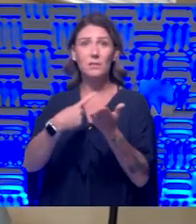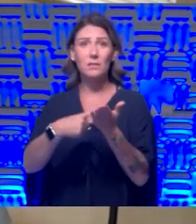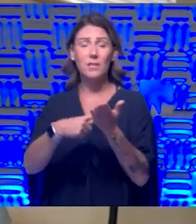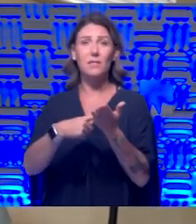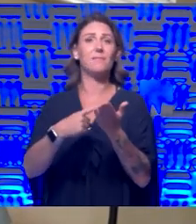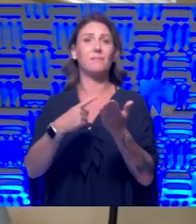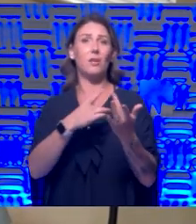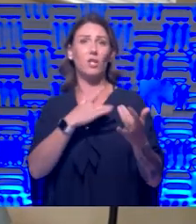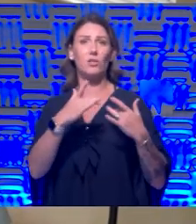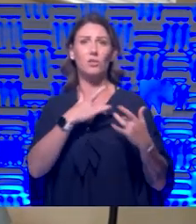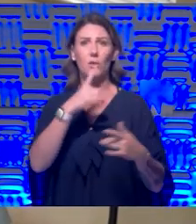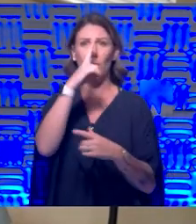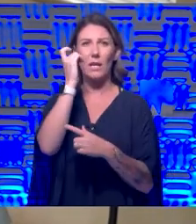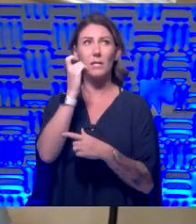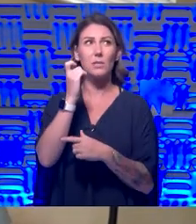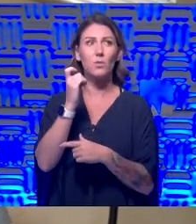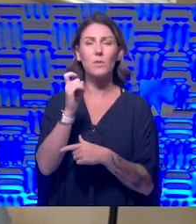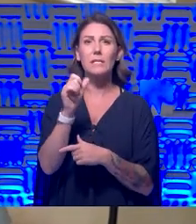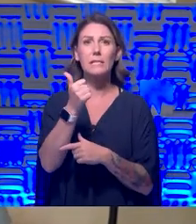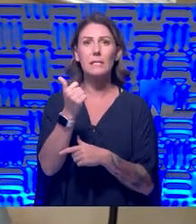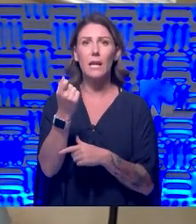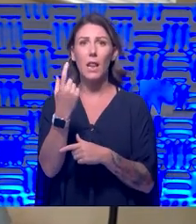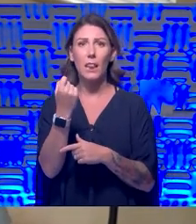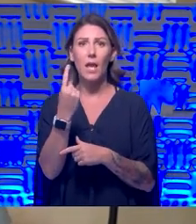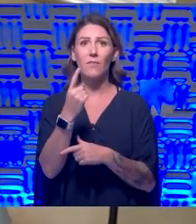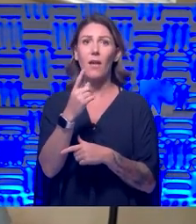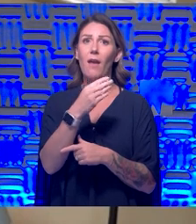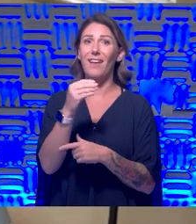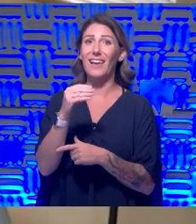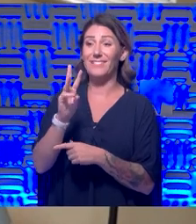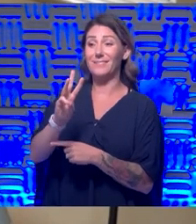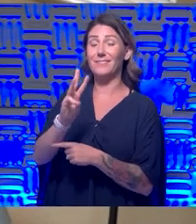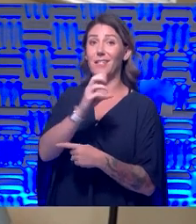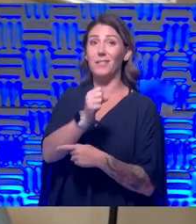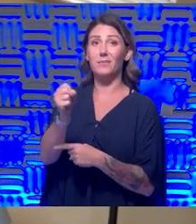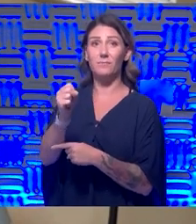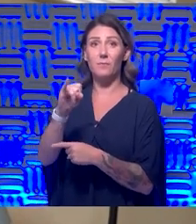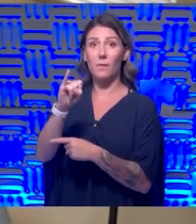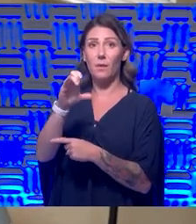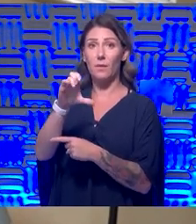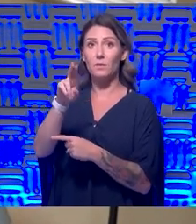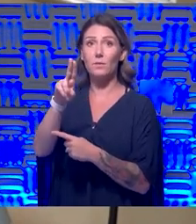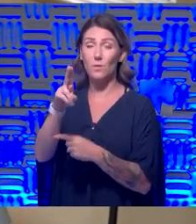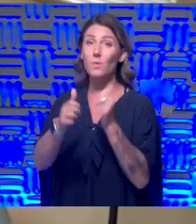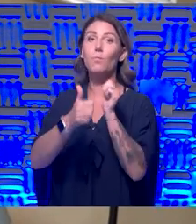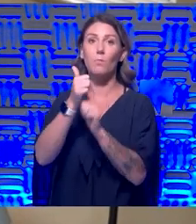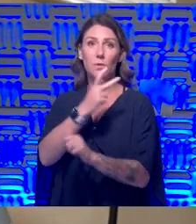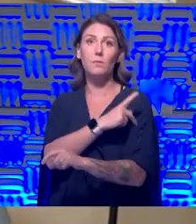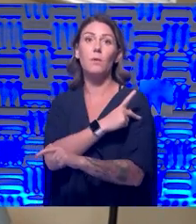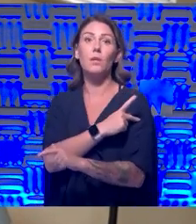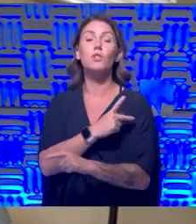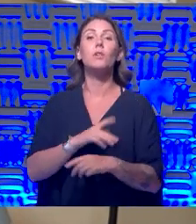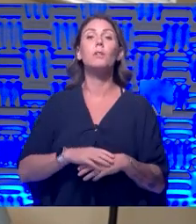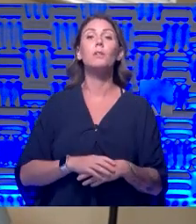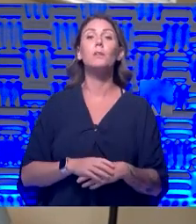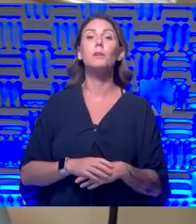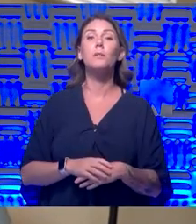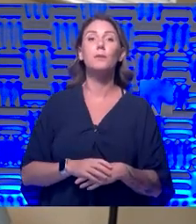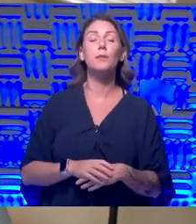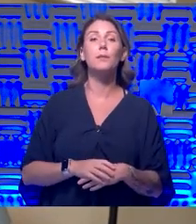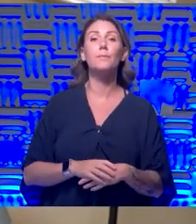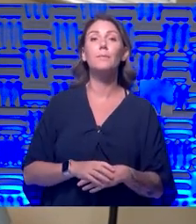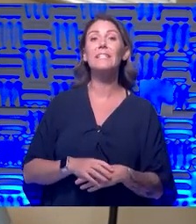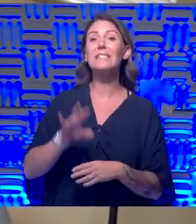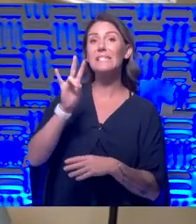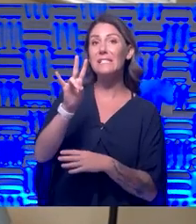concern because I think we had 10 or 11 and six of those were in the ICU, so a majority of our patients. Today, we know that seven of the